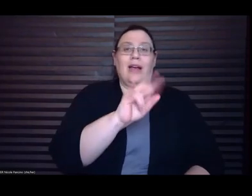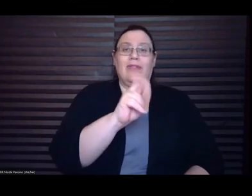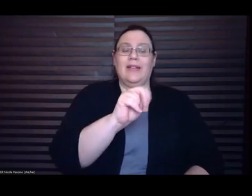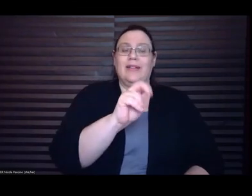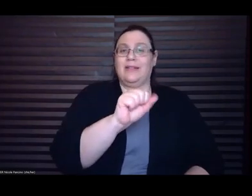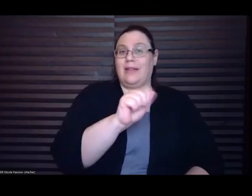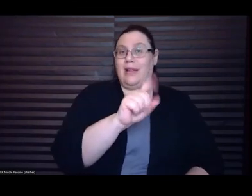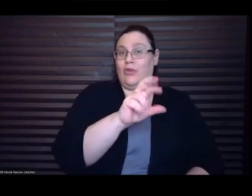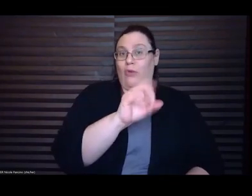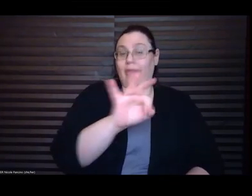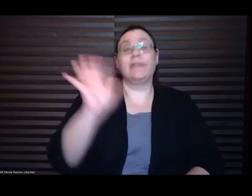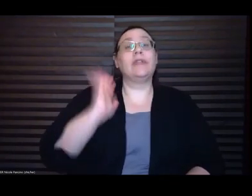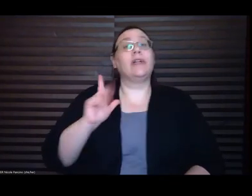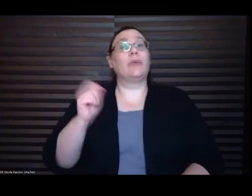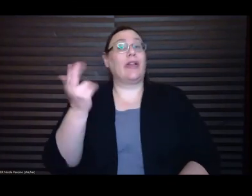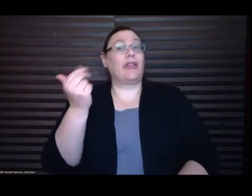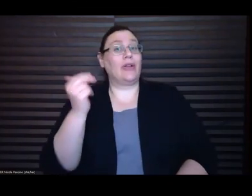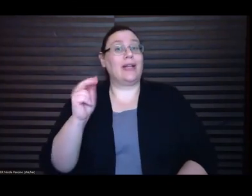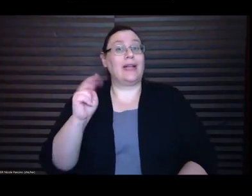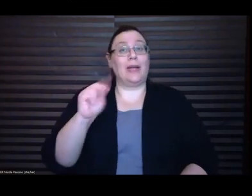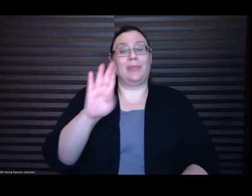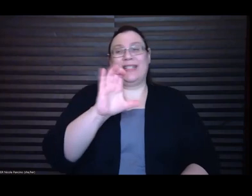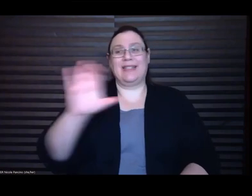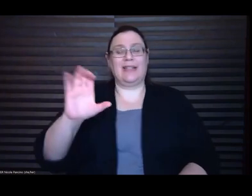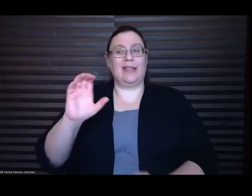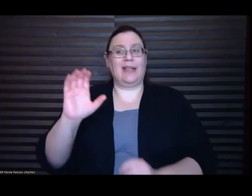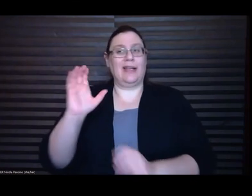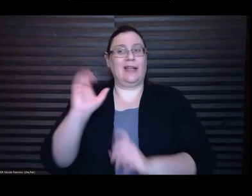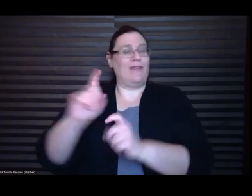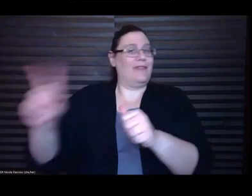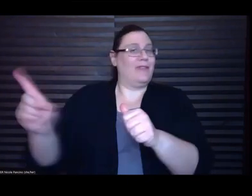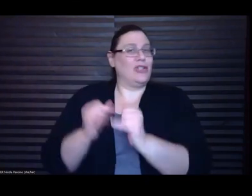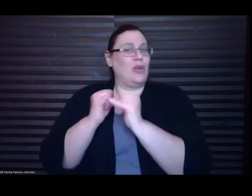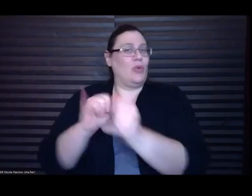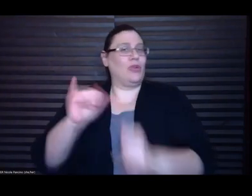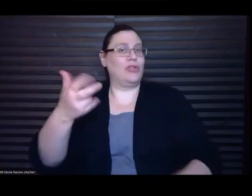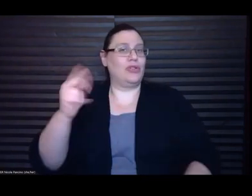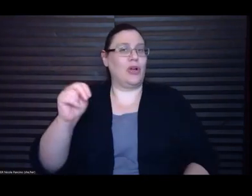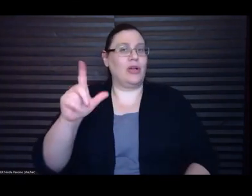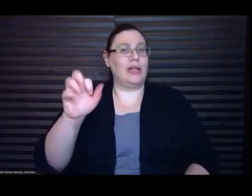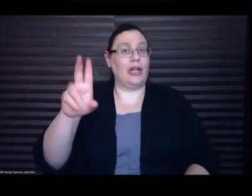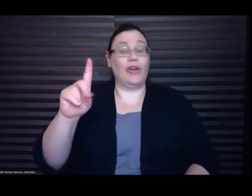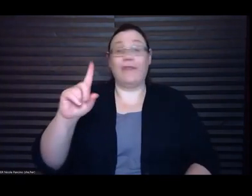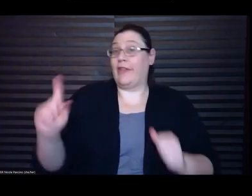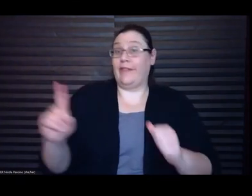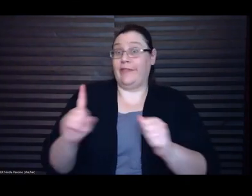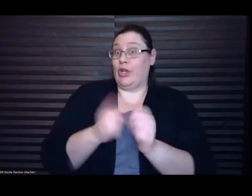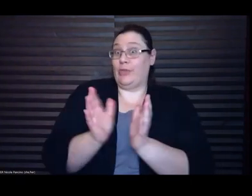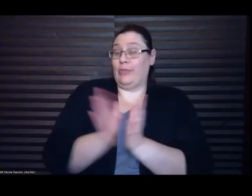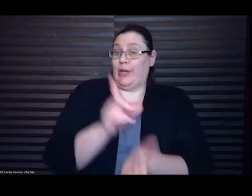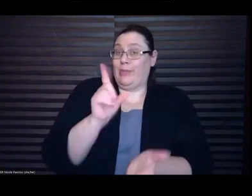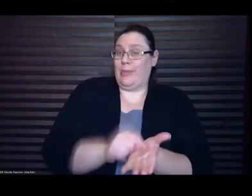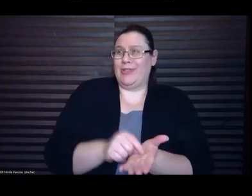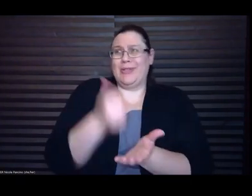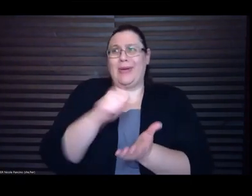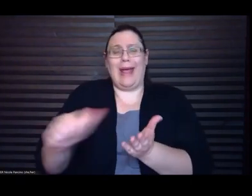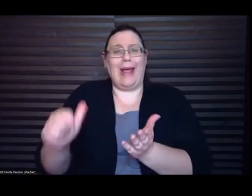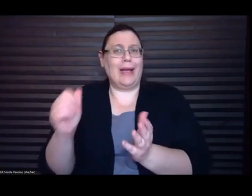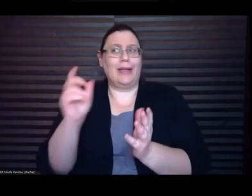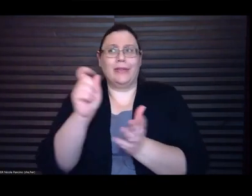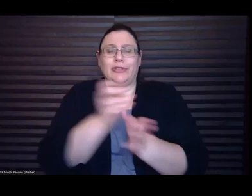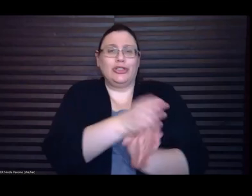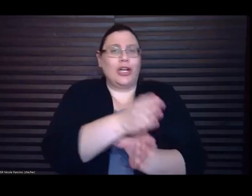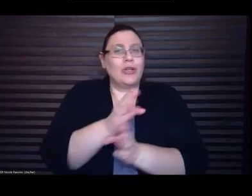for a first book in any genre to Anthony Mara. Other winners include Phil Kley, Yaa Gyasi,